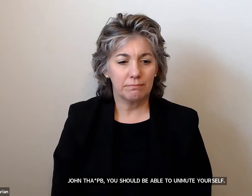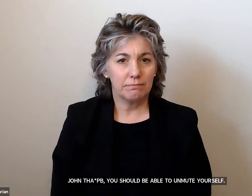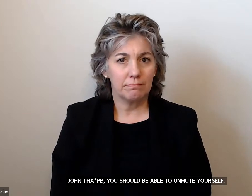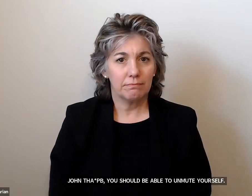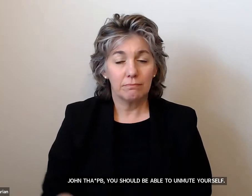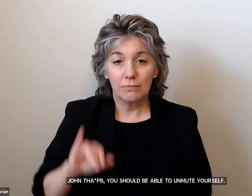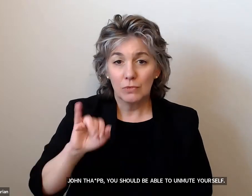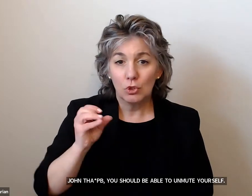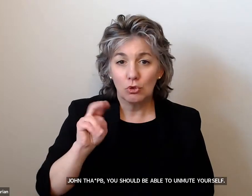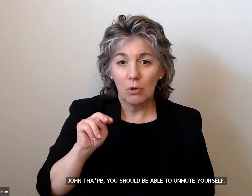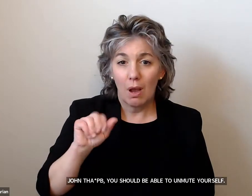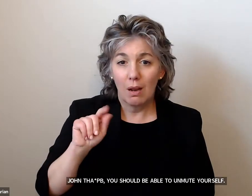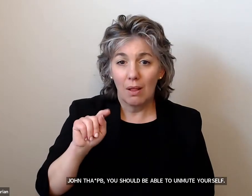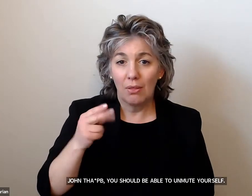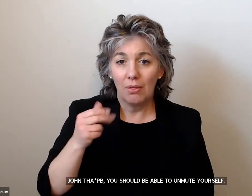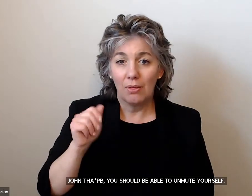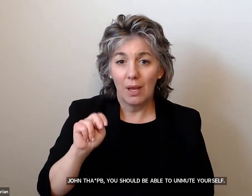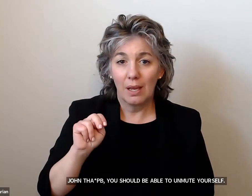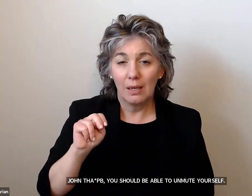Jonathan Katz.